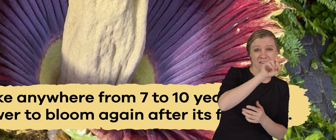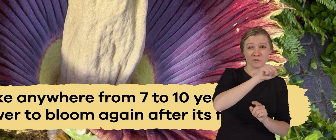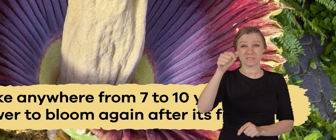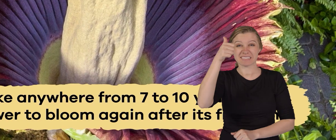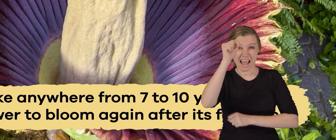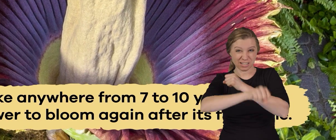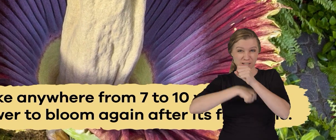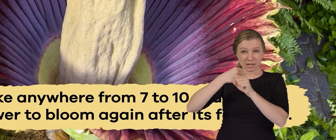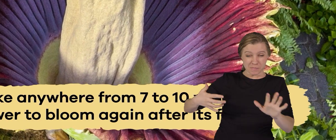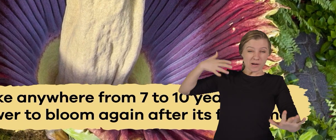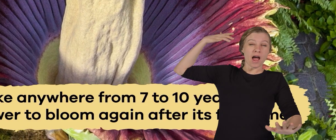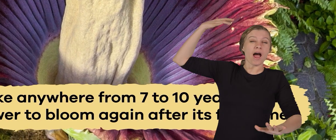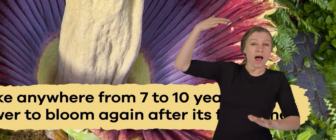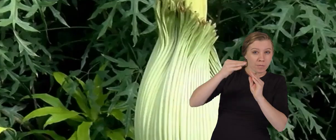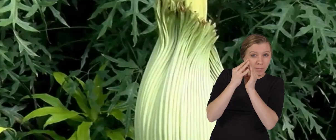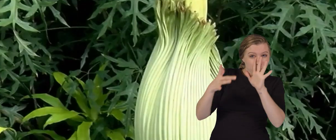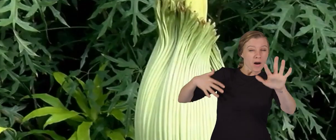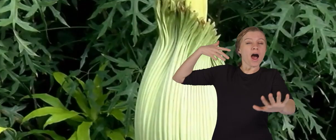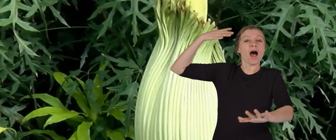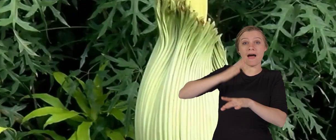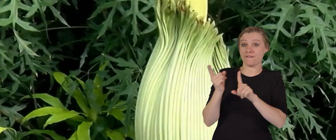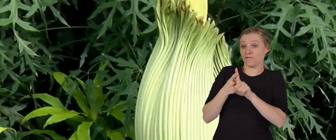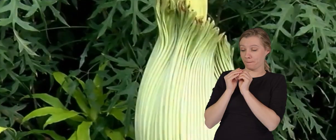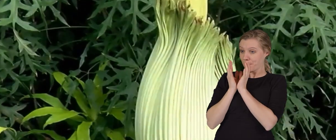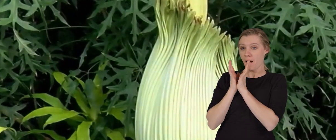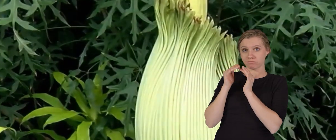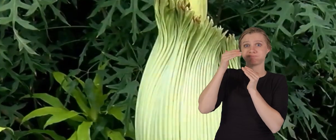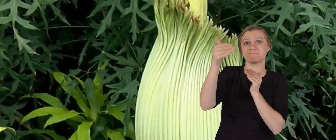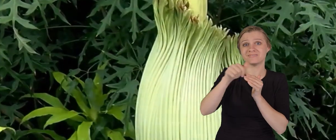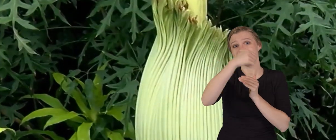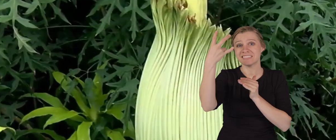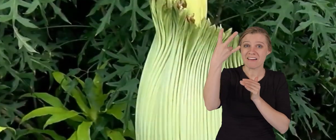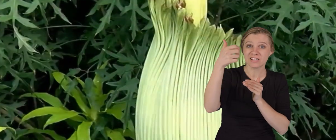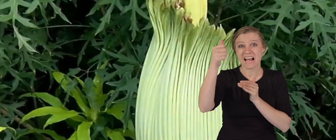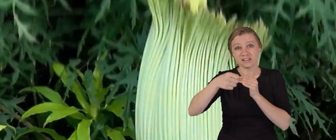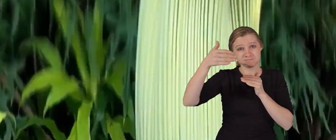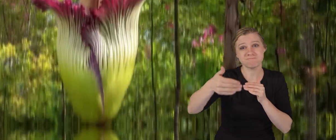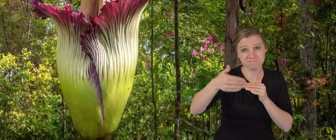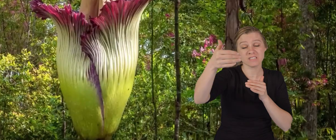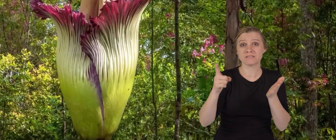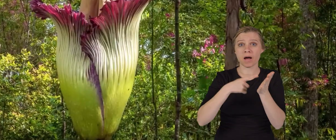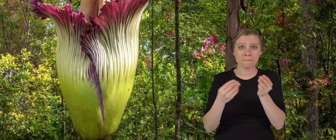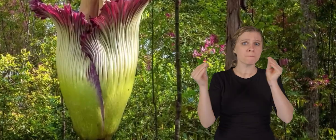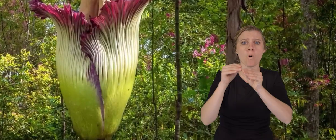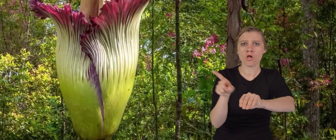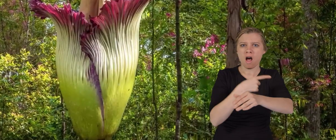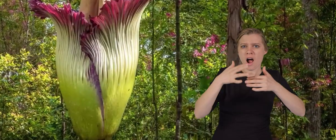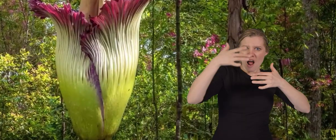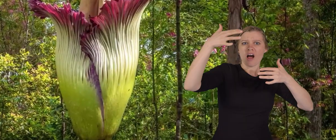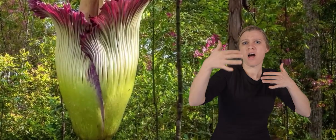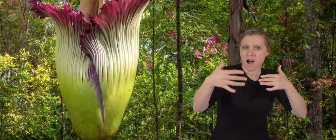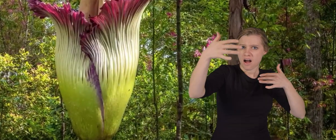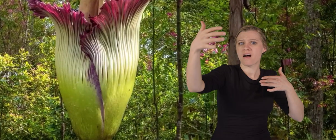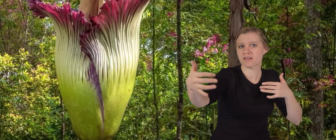7 to 10 years for a corpse flower to bloom again after its first time. Sometimes, it